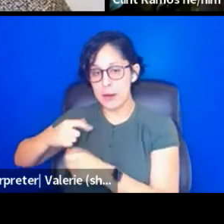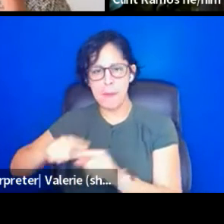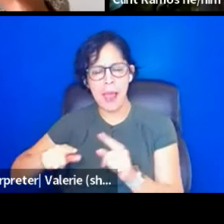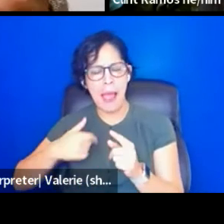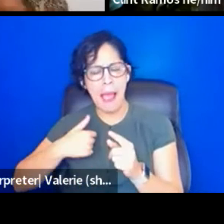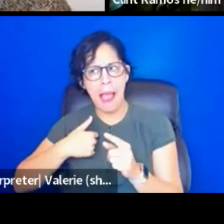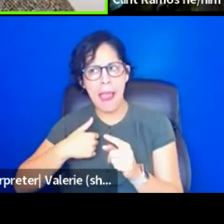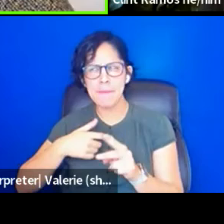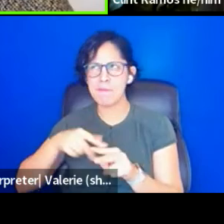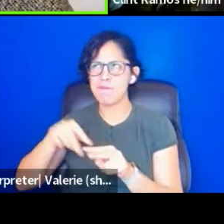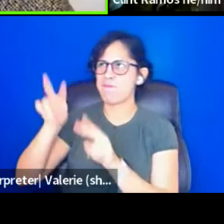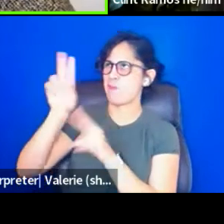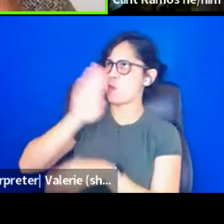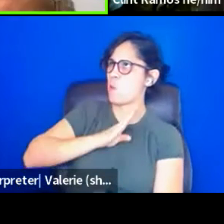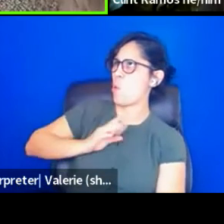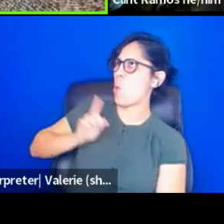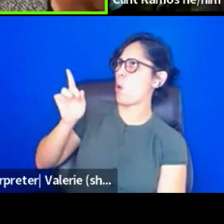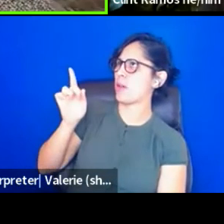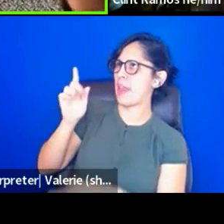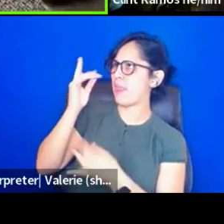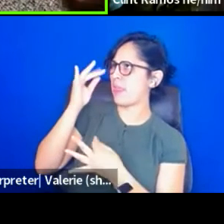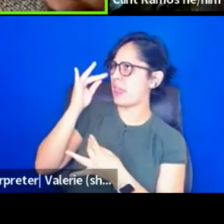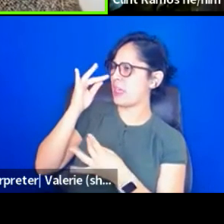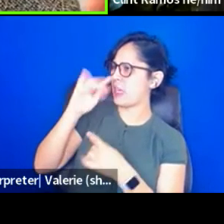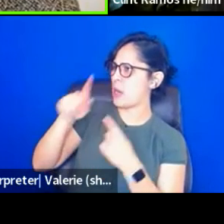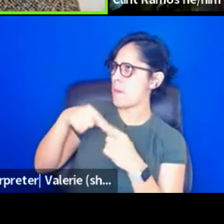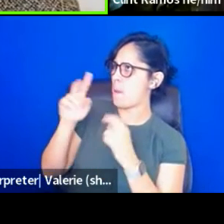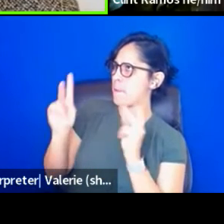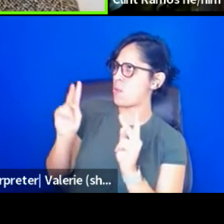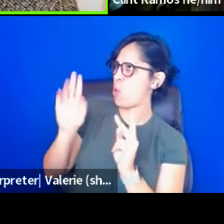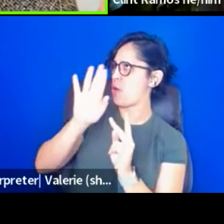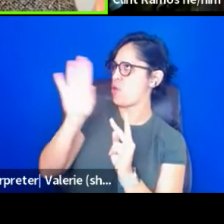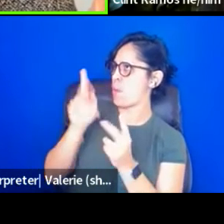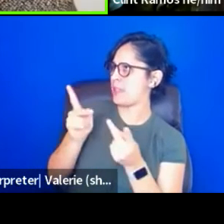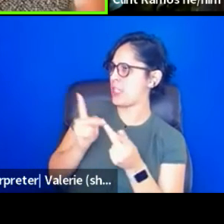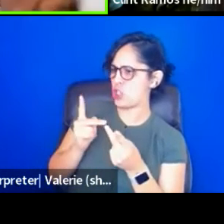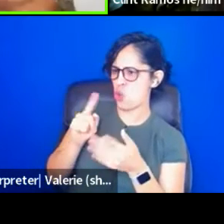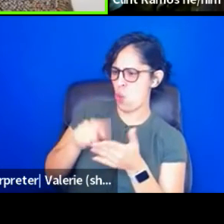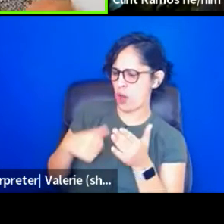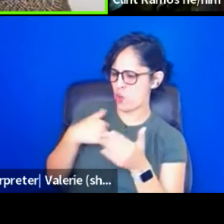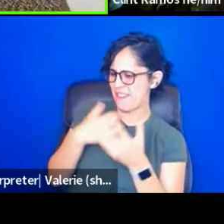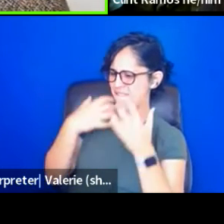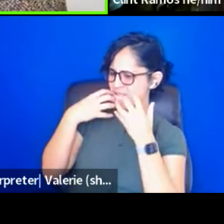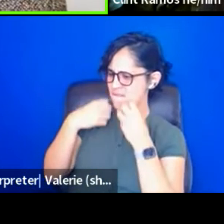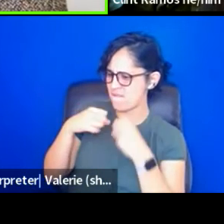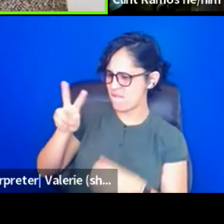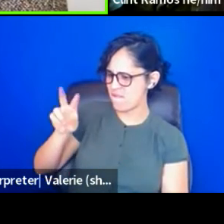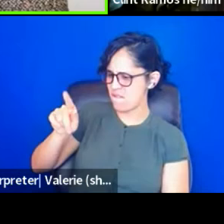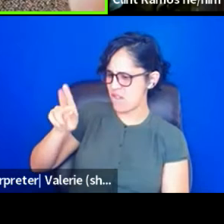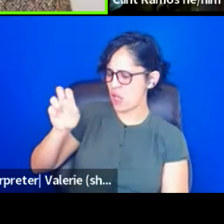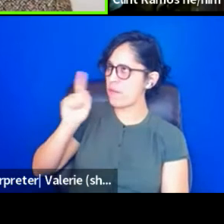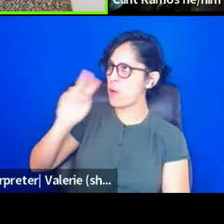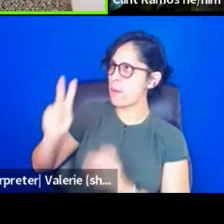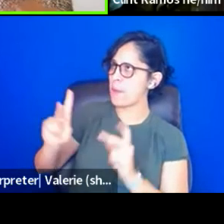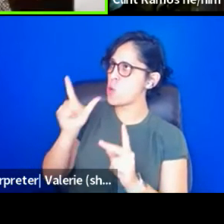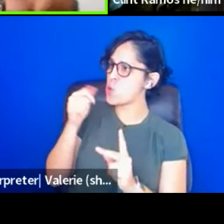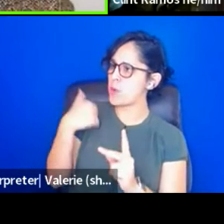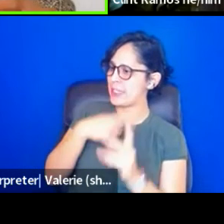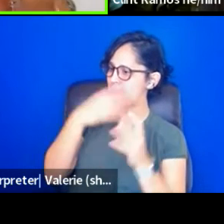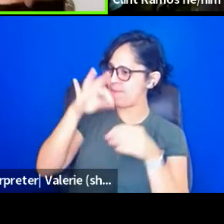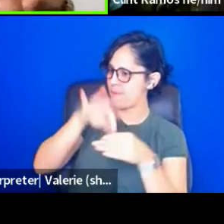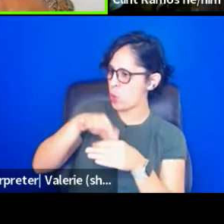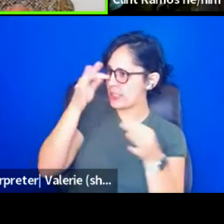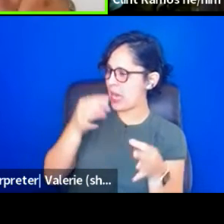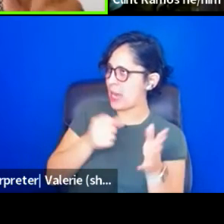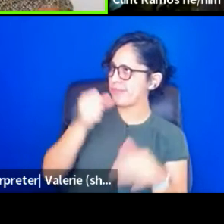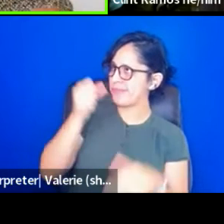and saying, how do we get board members on? What do we value in those board members who will help make this work work and who